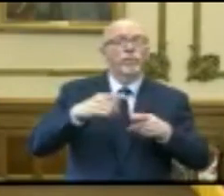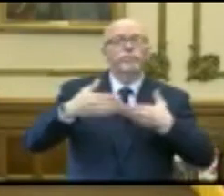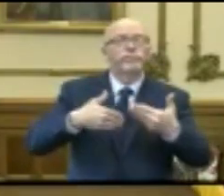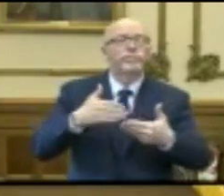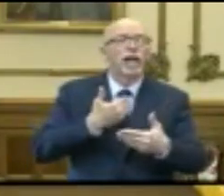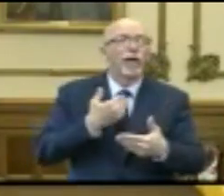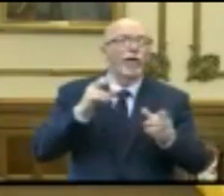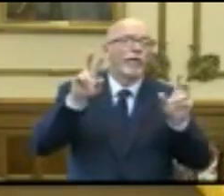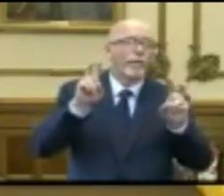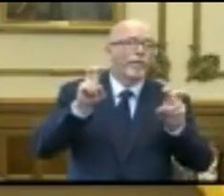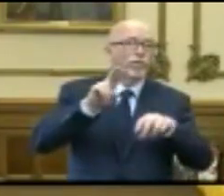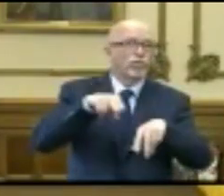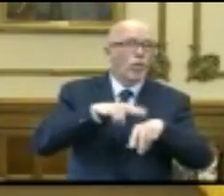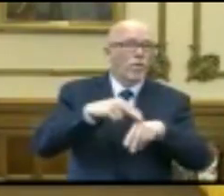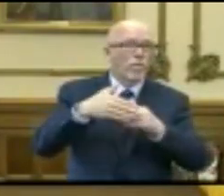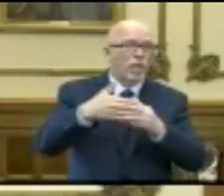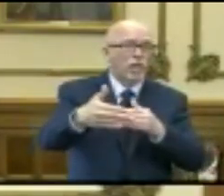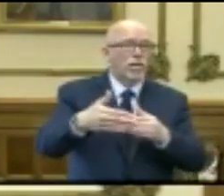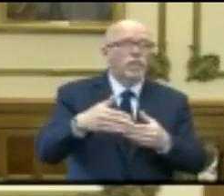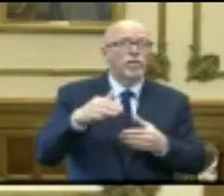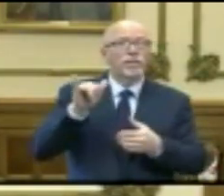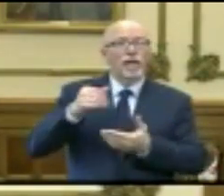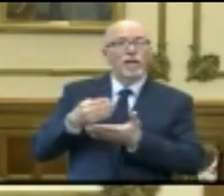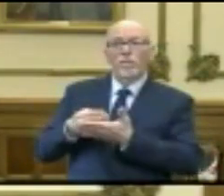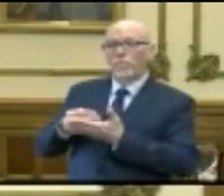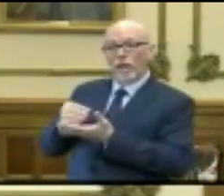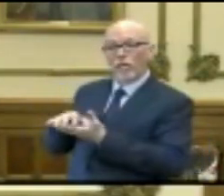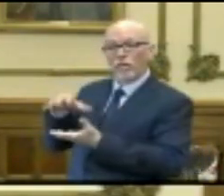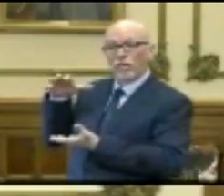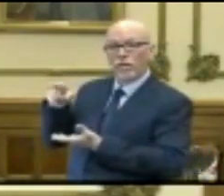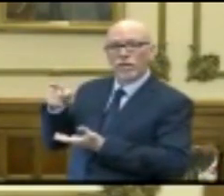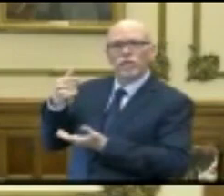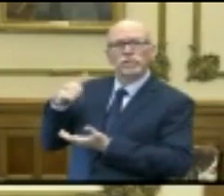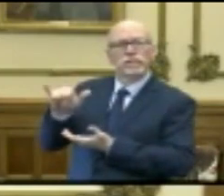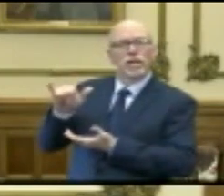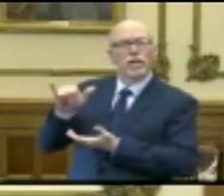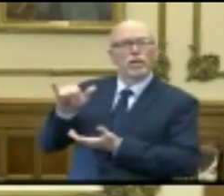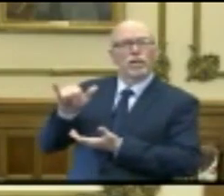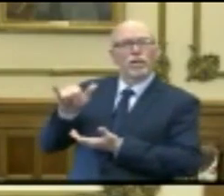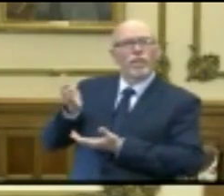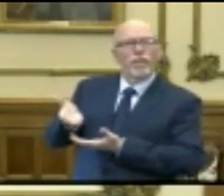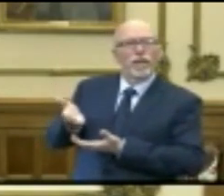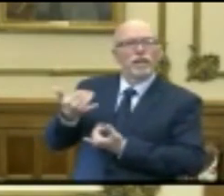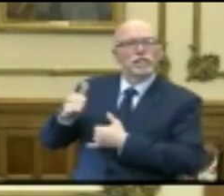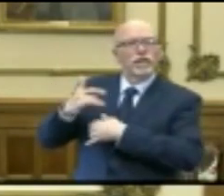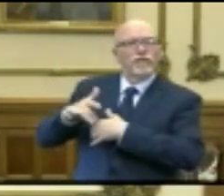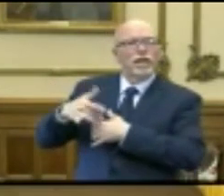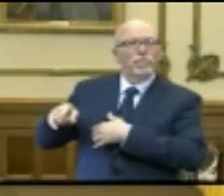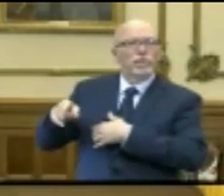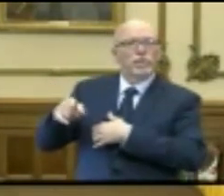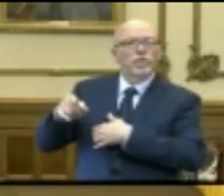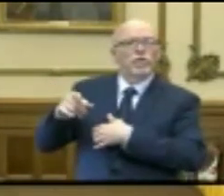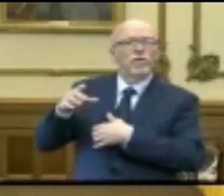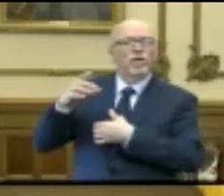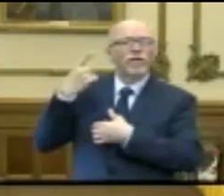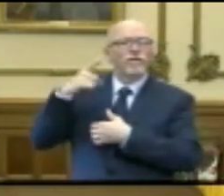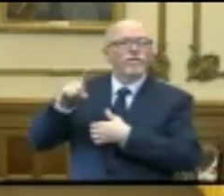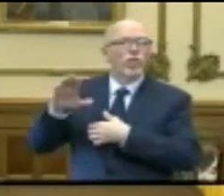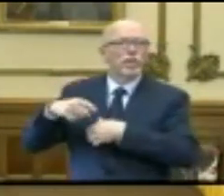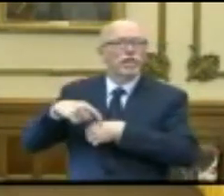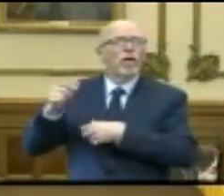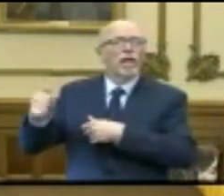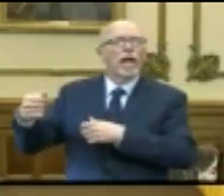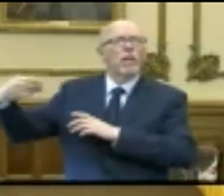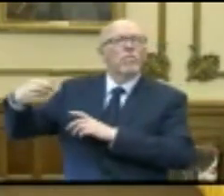normalcy, that rainy day fund will still be around or will be over a period of time be